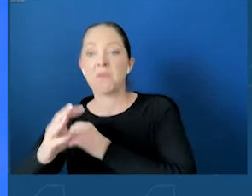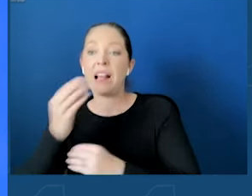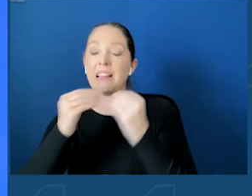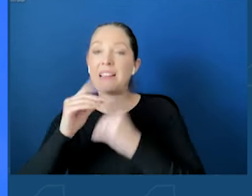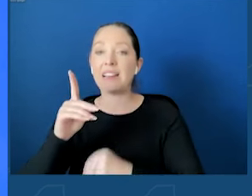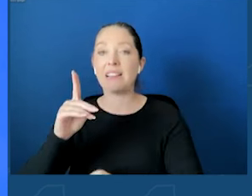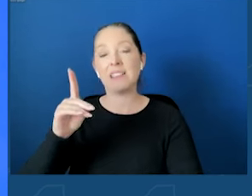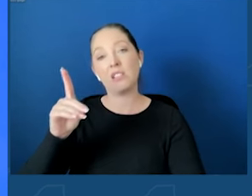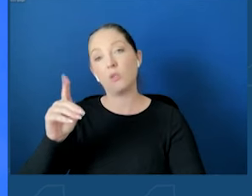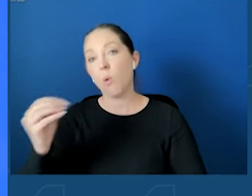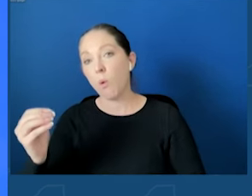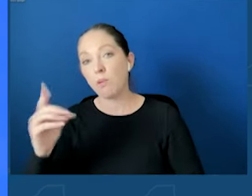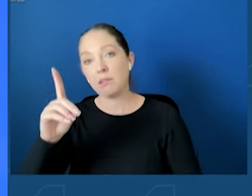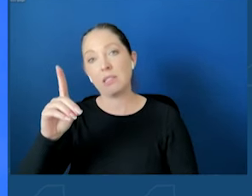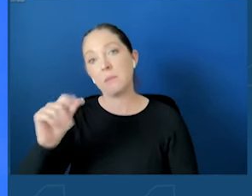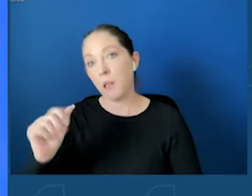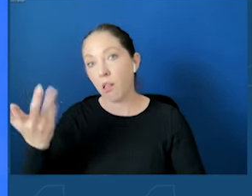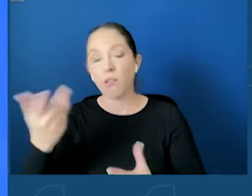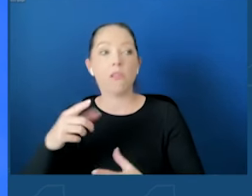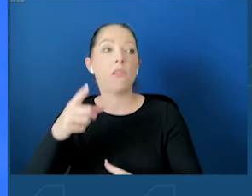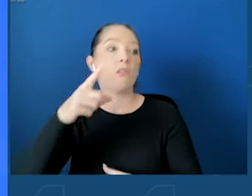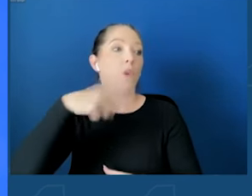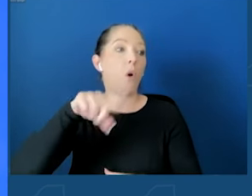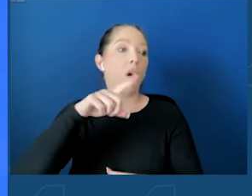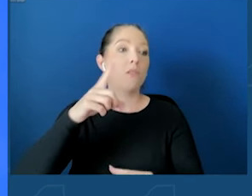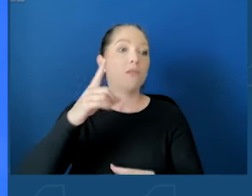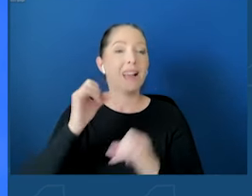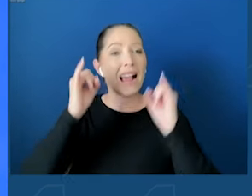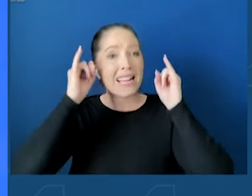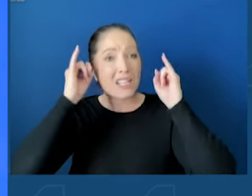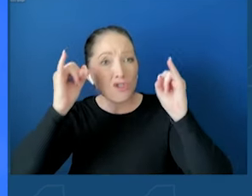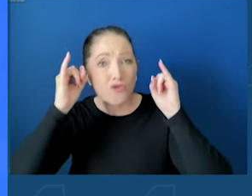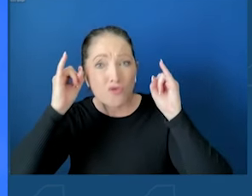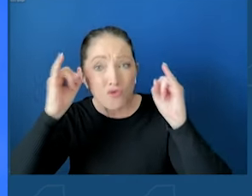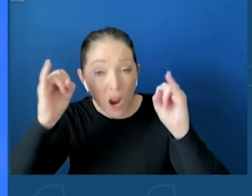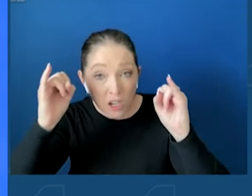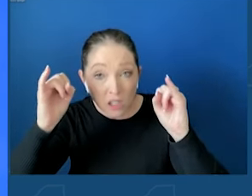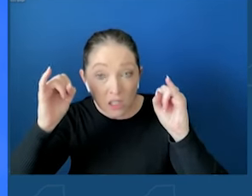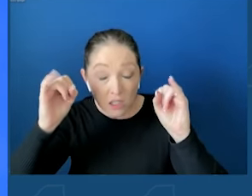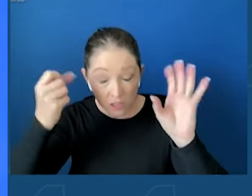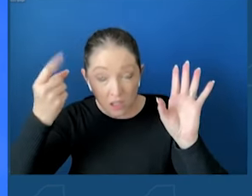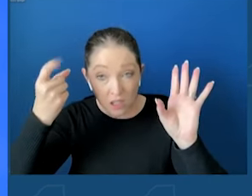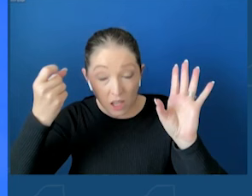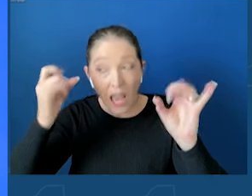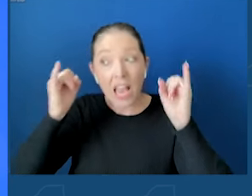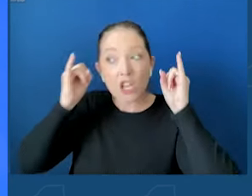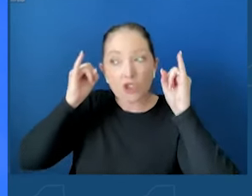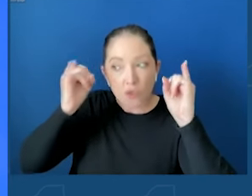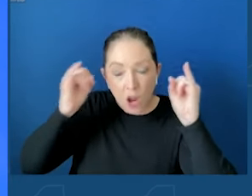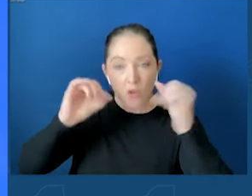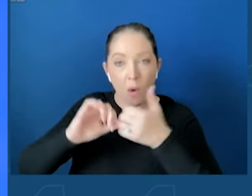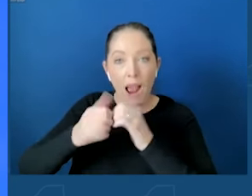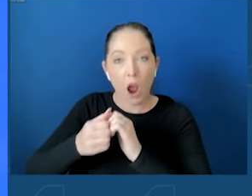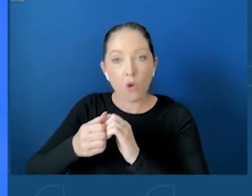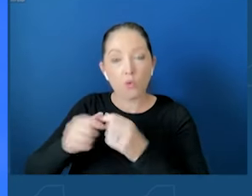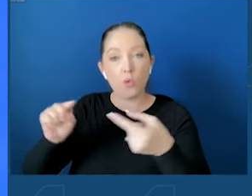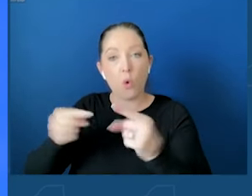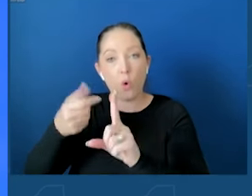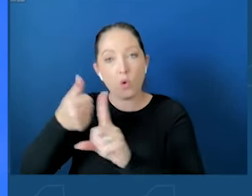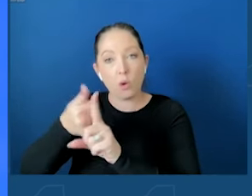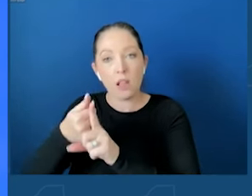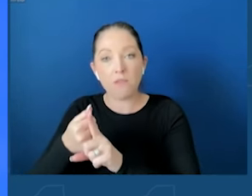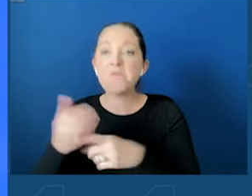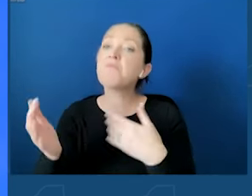content to instructions, instructions on how to self-harm. As long as the kids are on the screen.